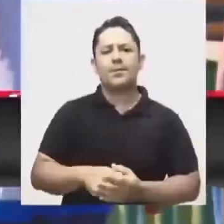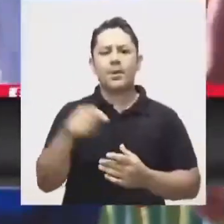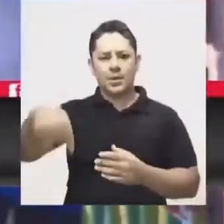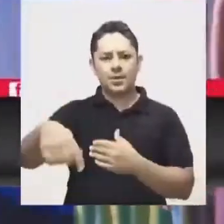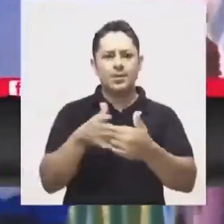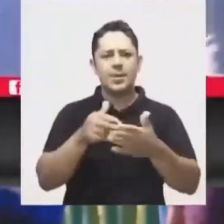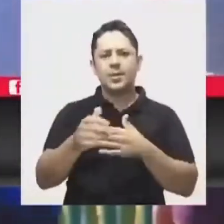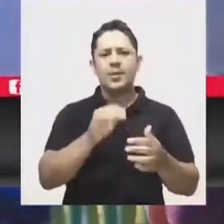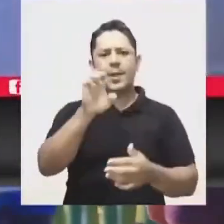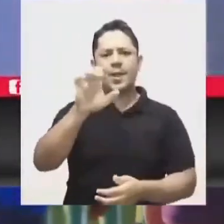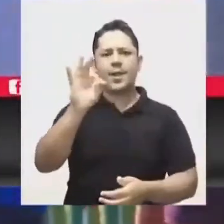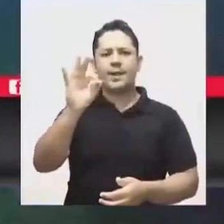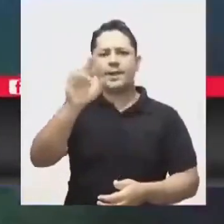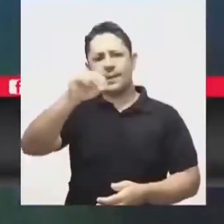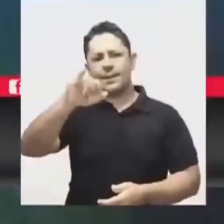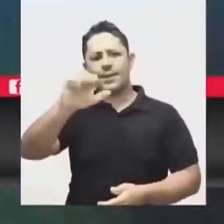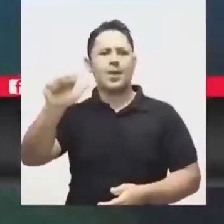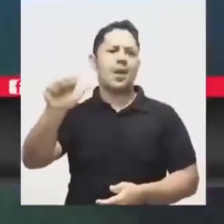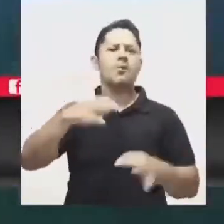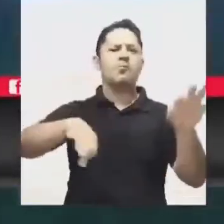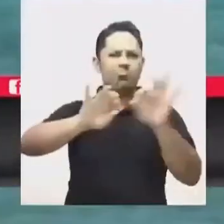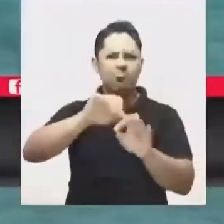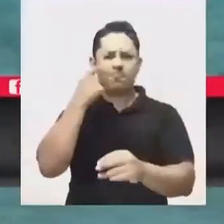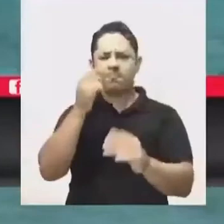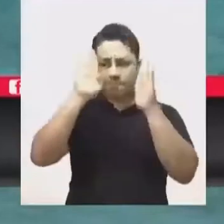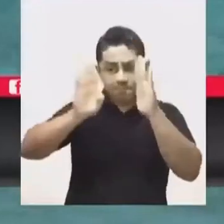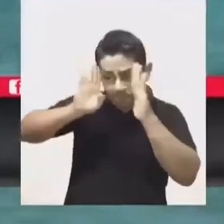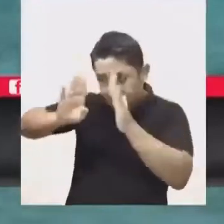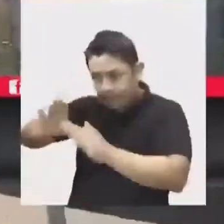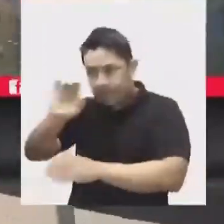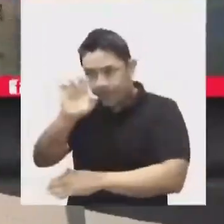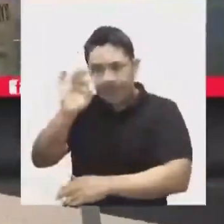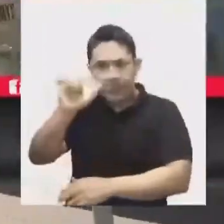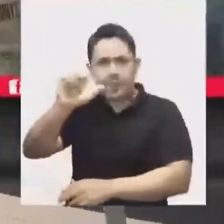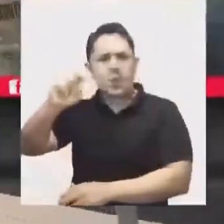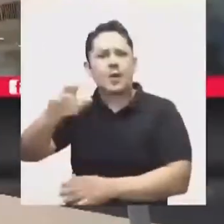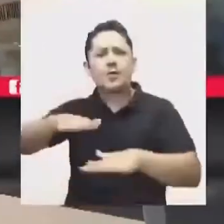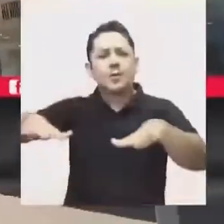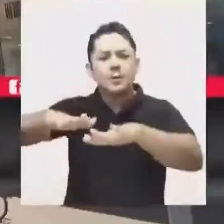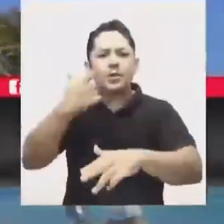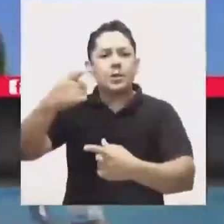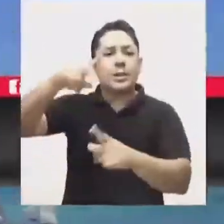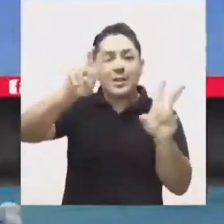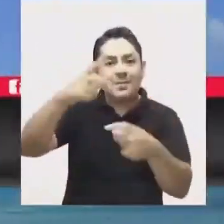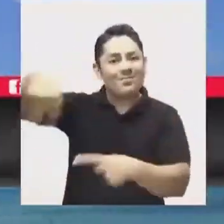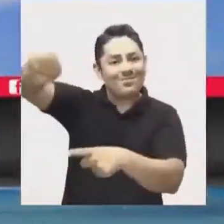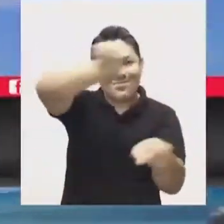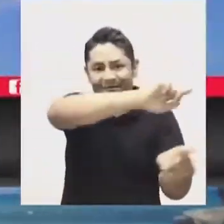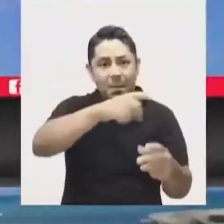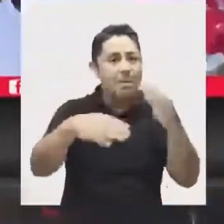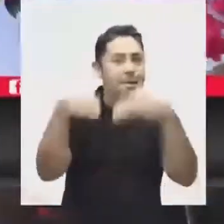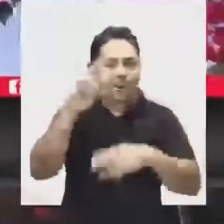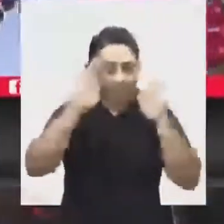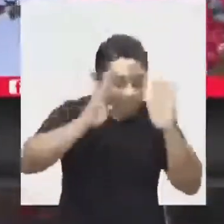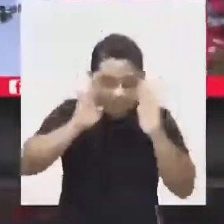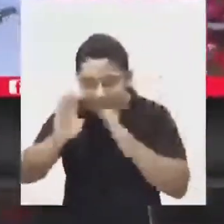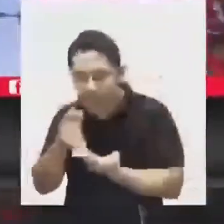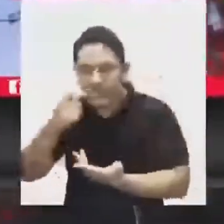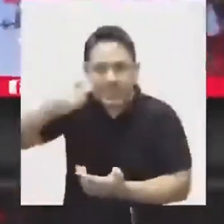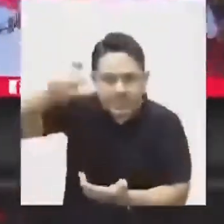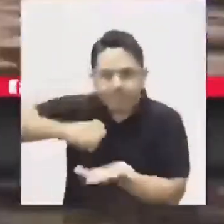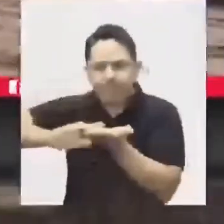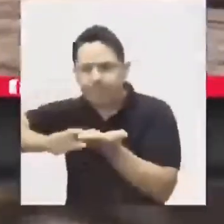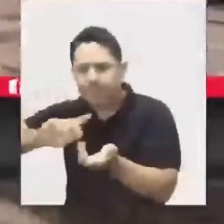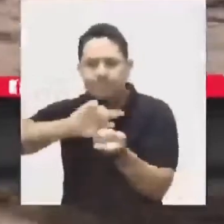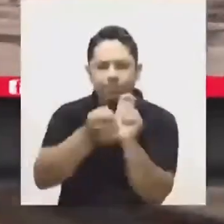of the department. Finally, during the meeting, the importance of having all the tourism guilds to establish a vision of the techniques and make observations as to what is